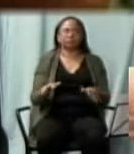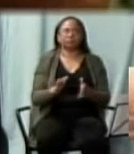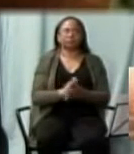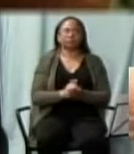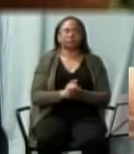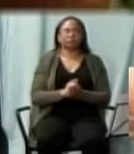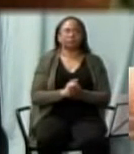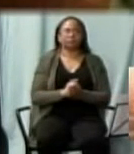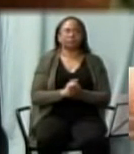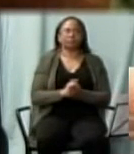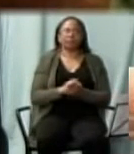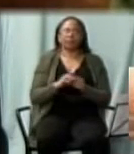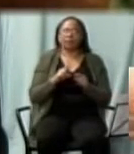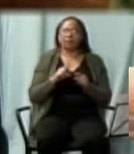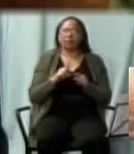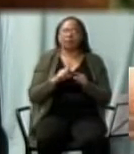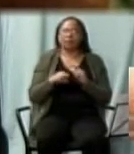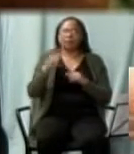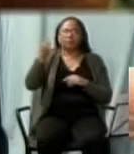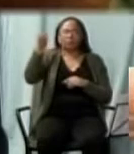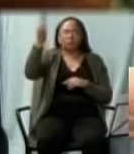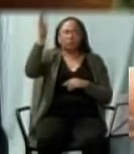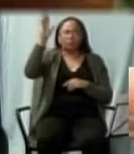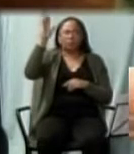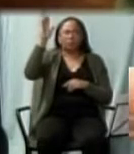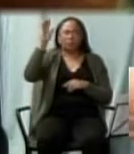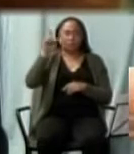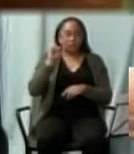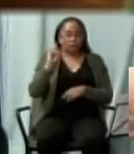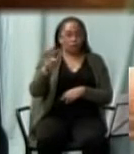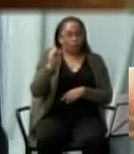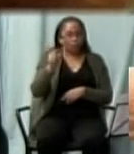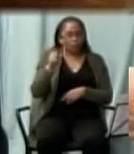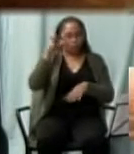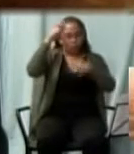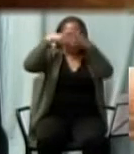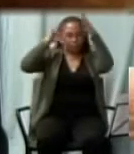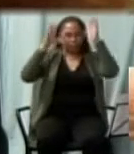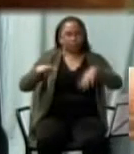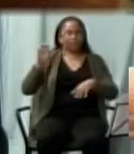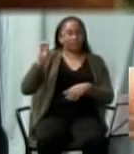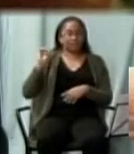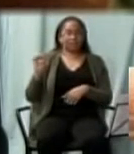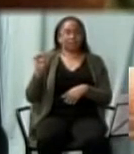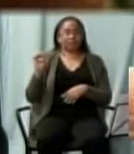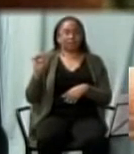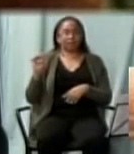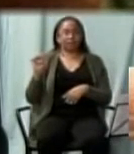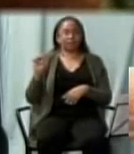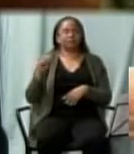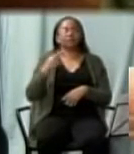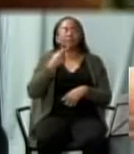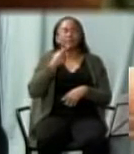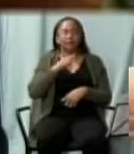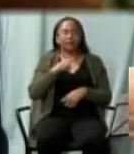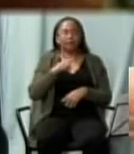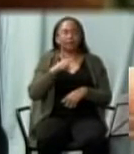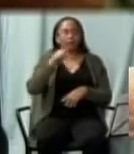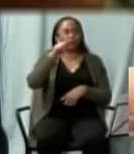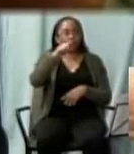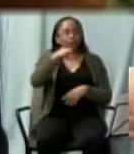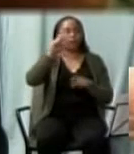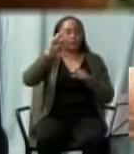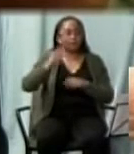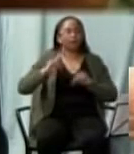But now God warned the prophet Ezekiel. You must go and